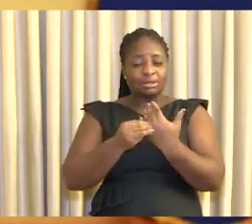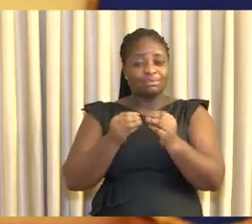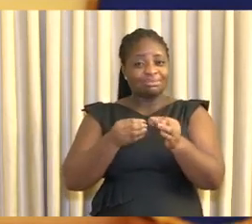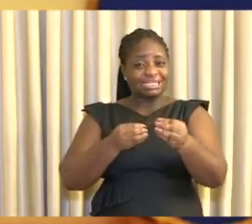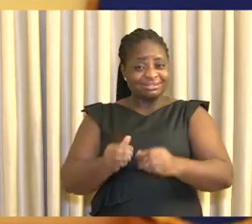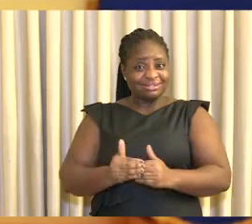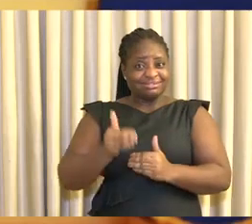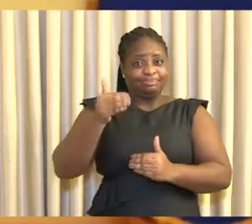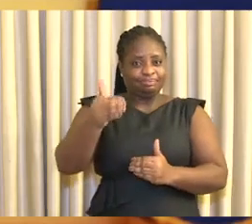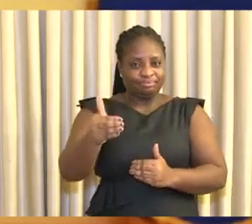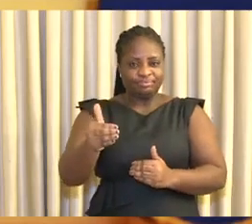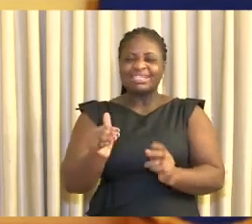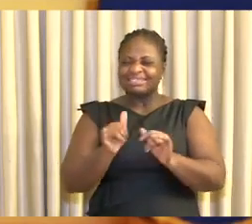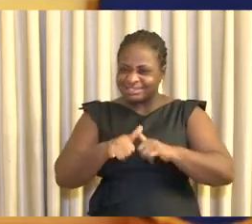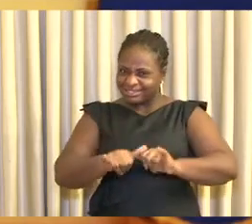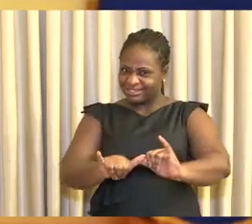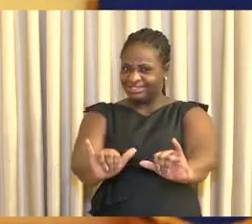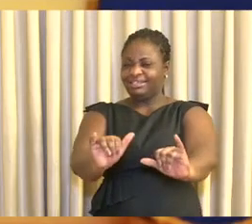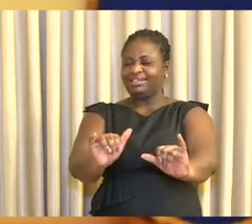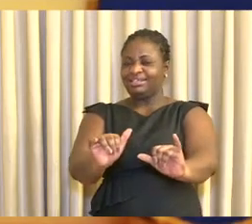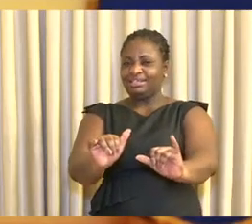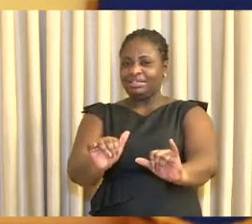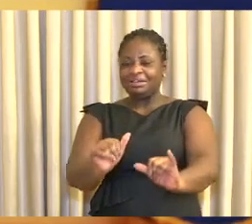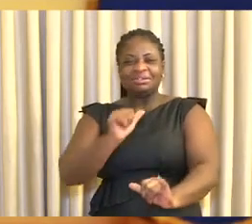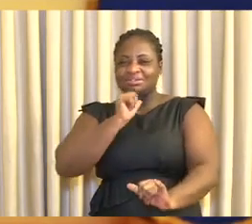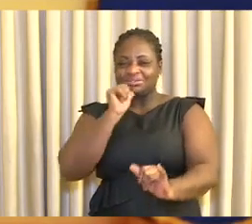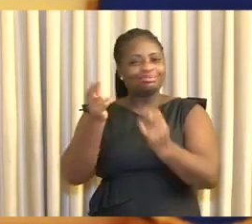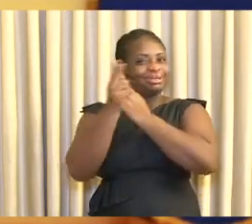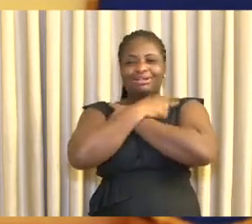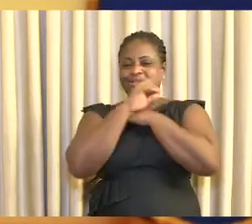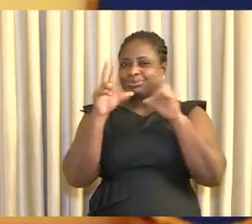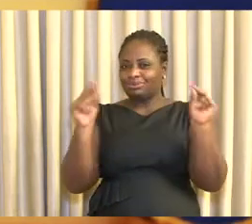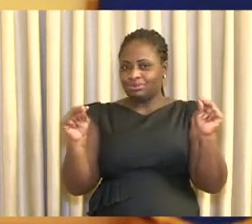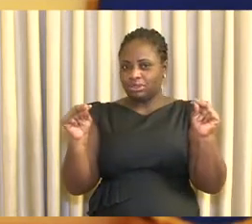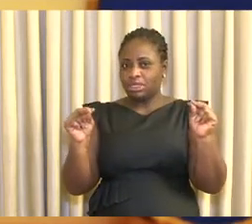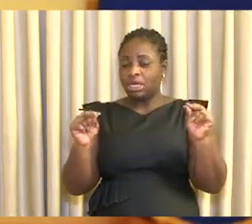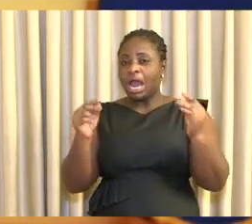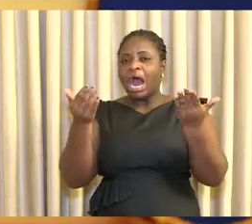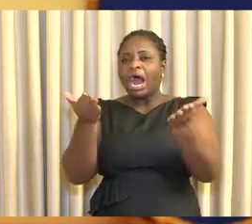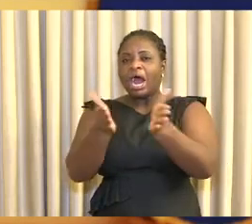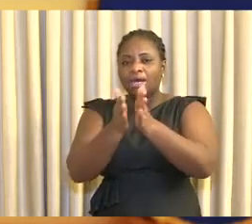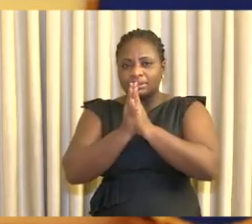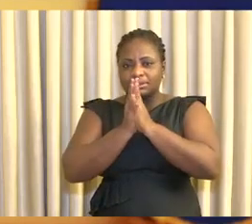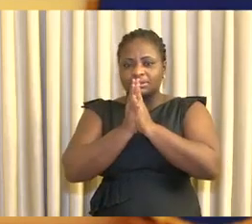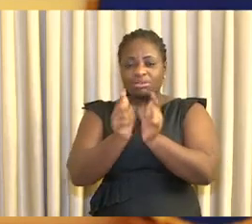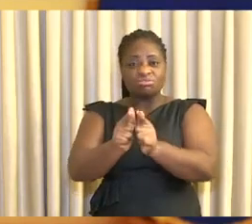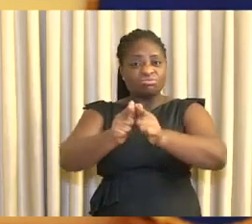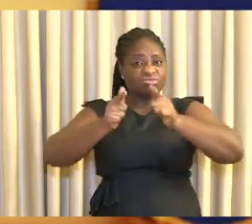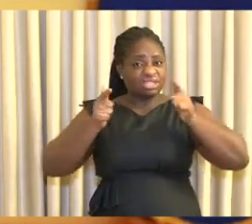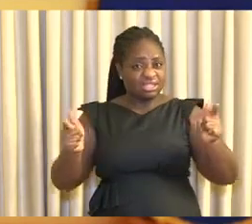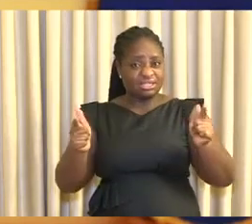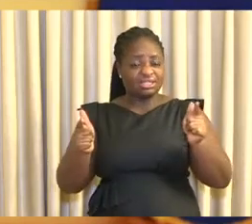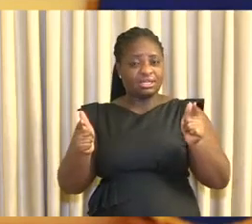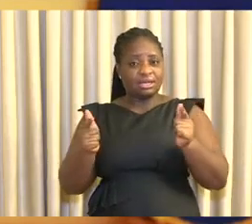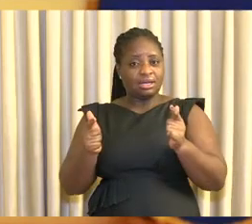are still very much in force and have not been relaxed. I'm demanding even greater adherence to